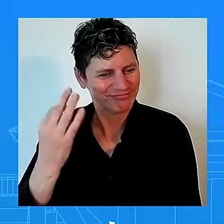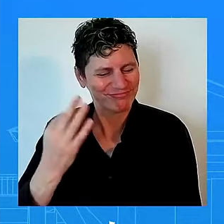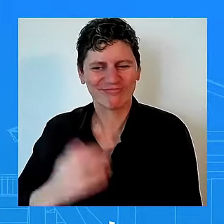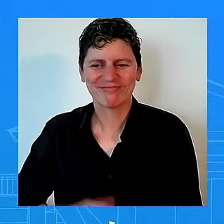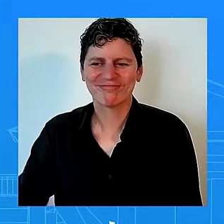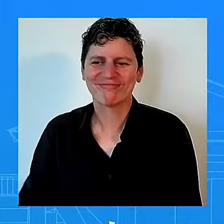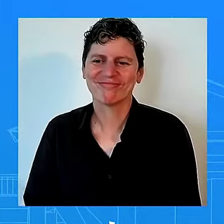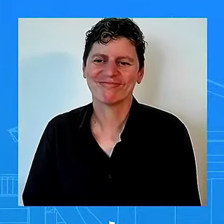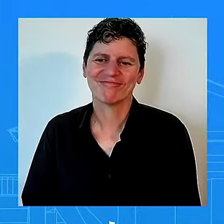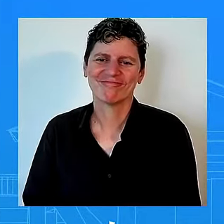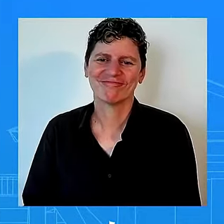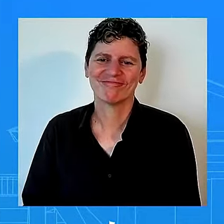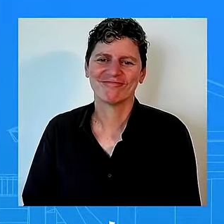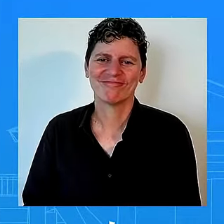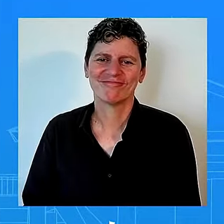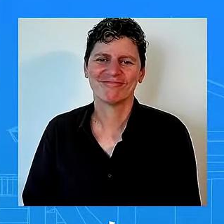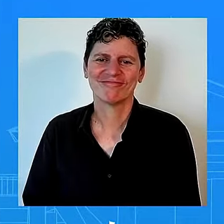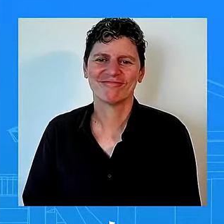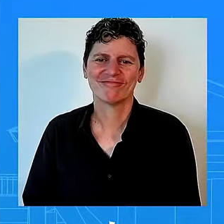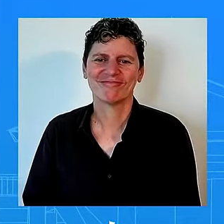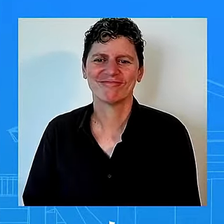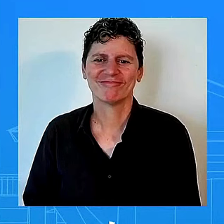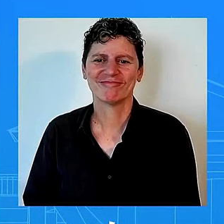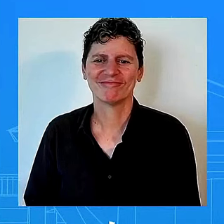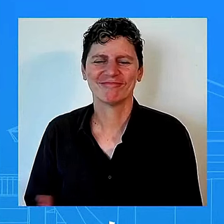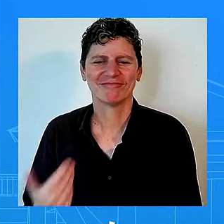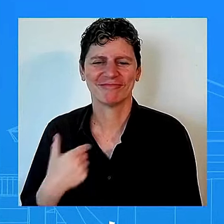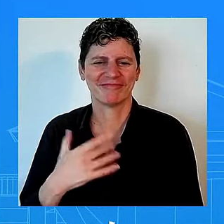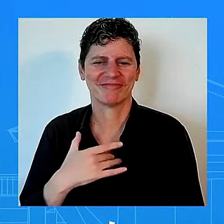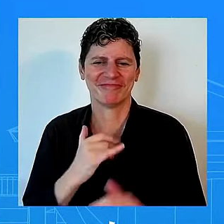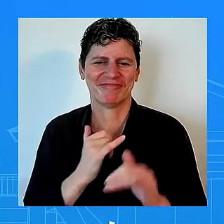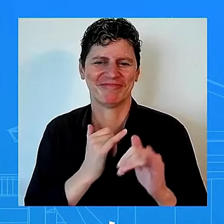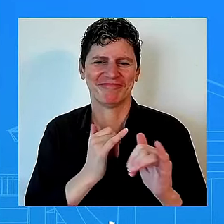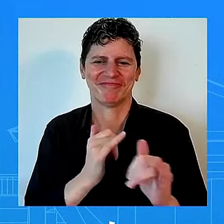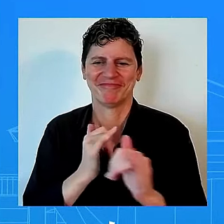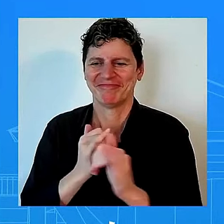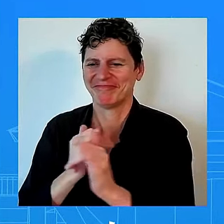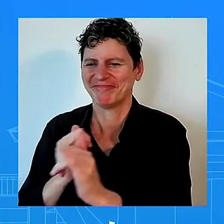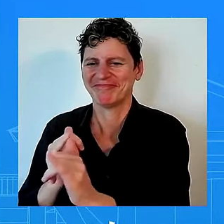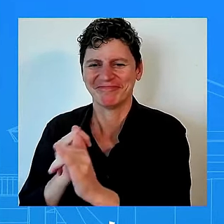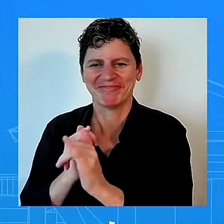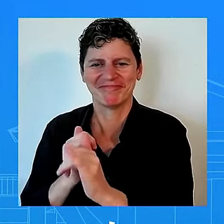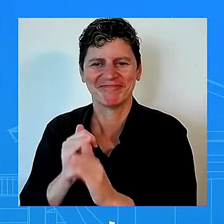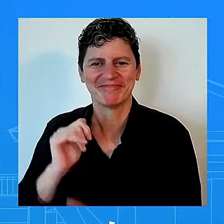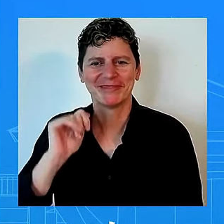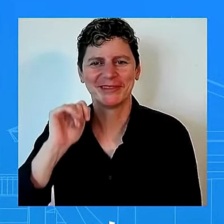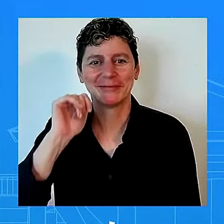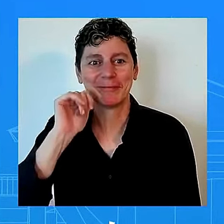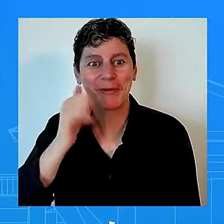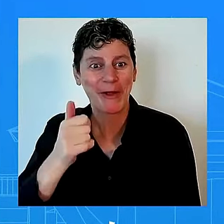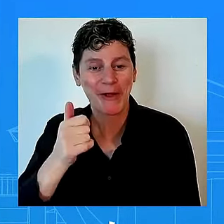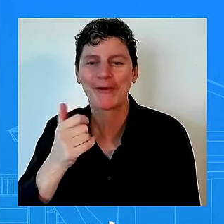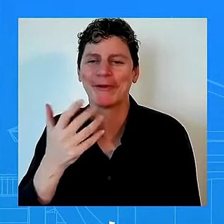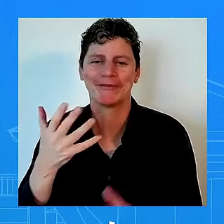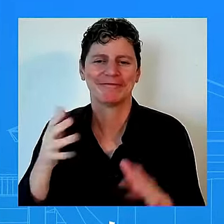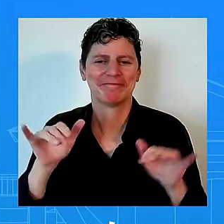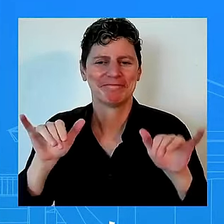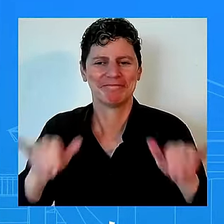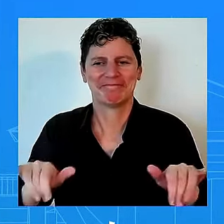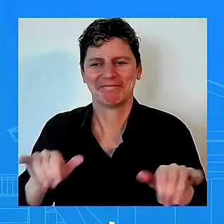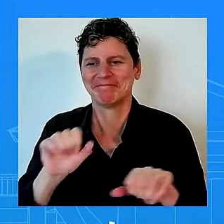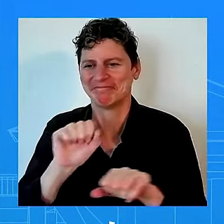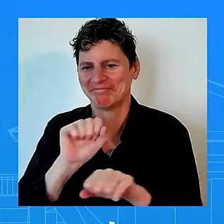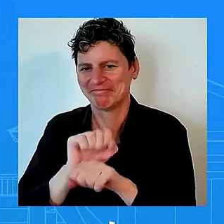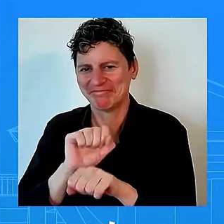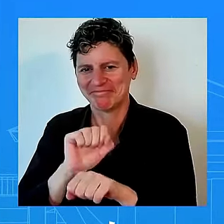the same way although tomorrow is another work day yeah okay so i have a couple things at the top so yesterday